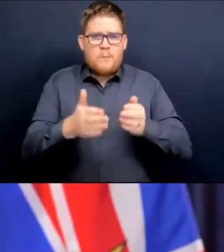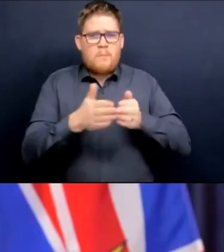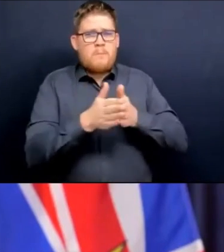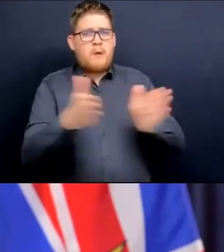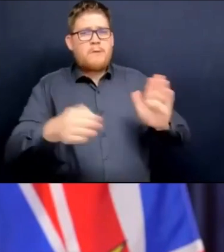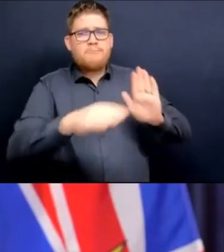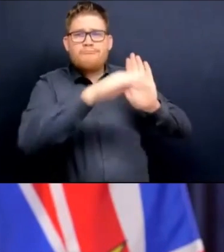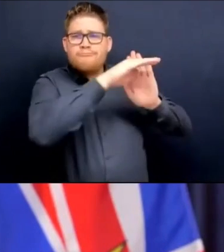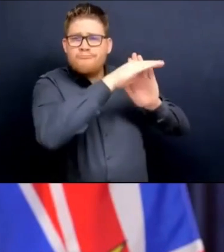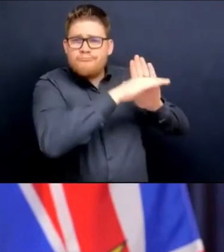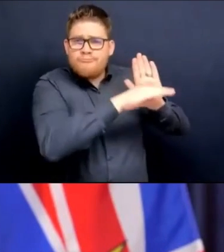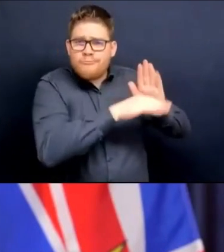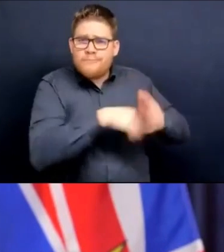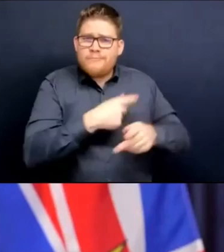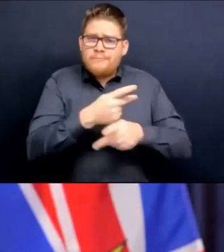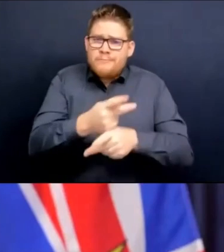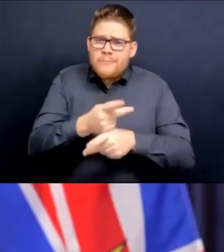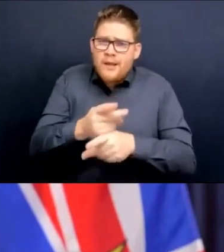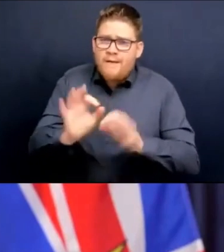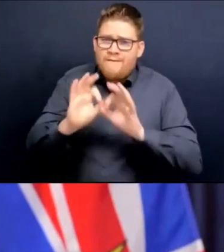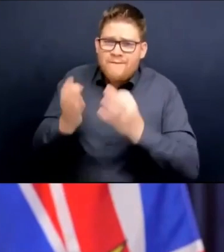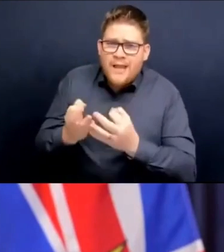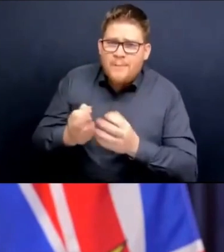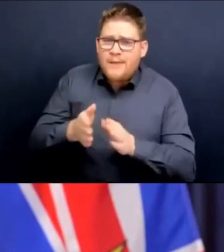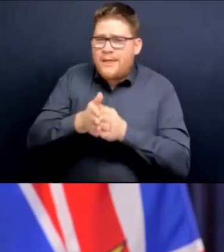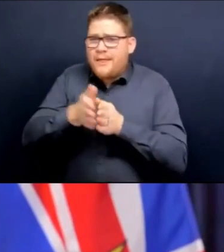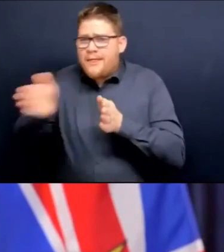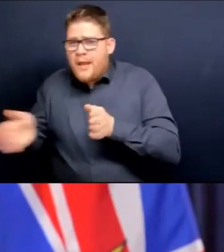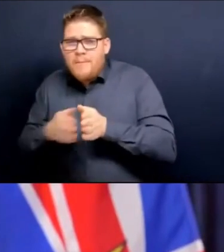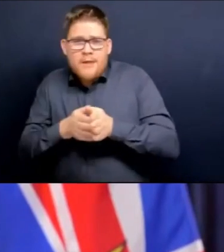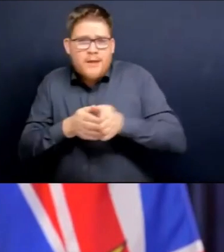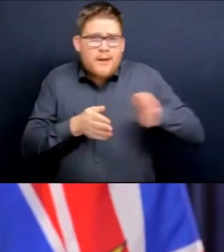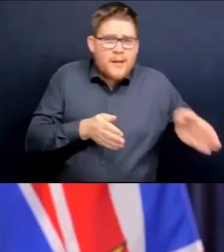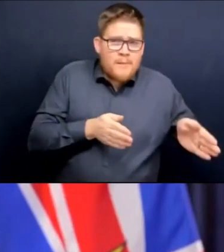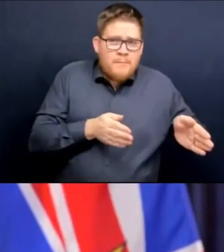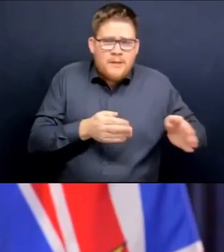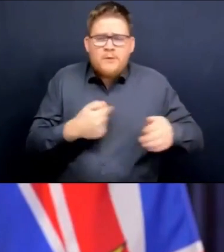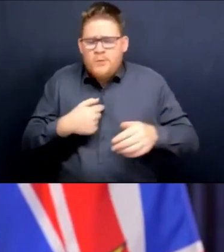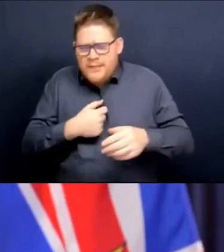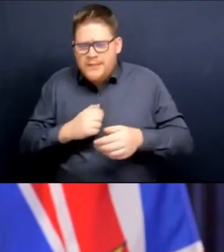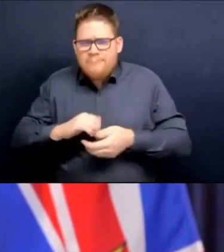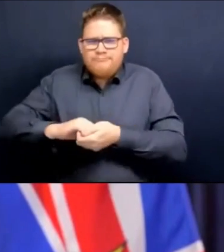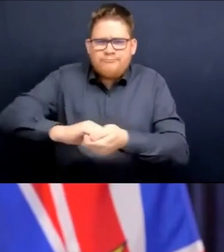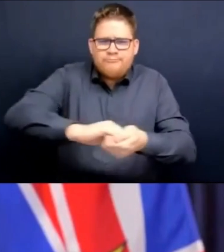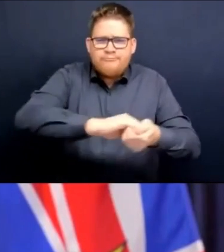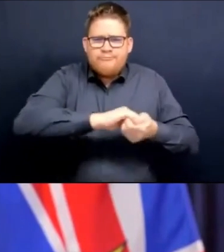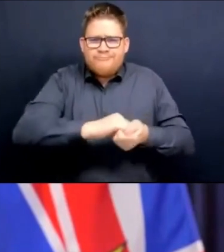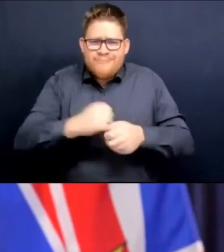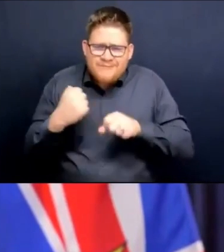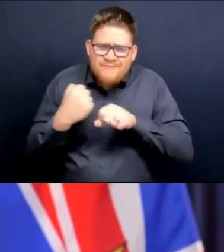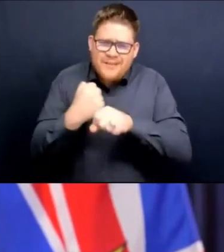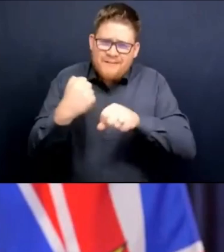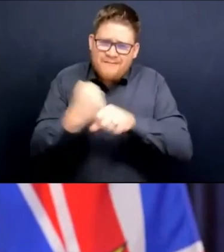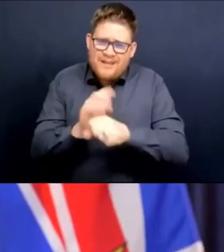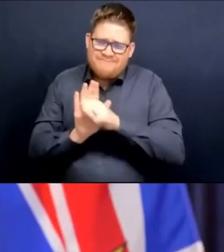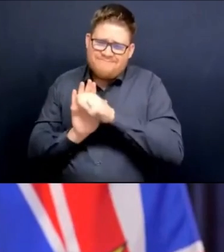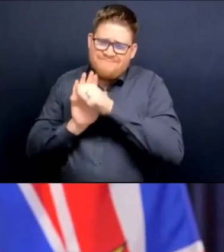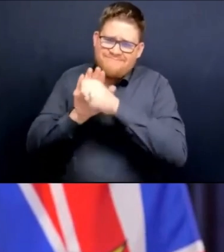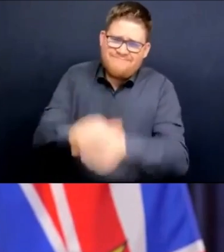after our neighbours, looking after our family members, we can do just about anything, even in the face of a global pandemic.